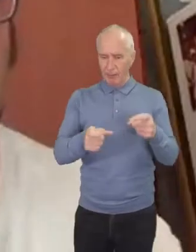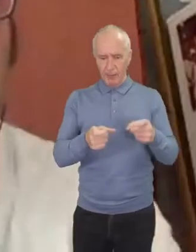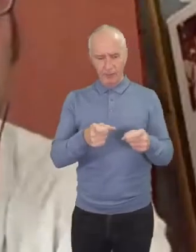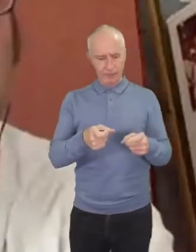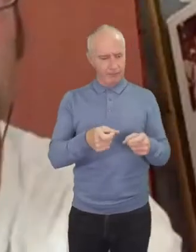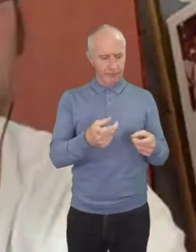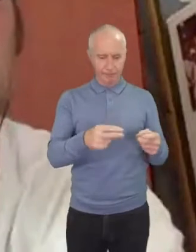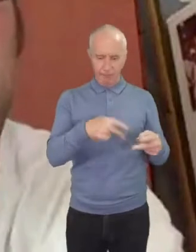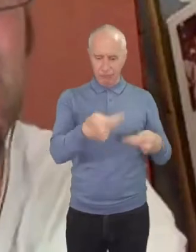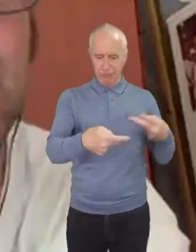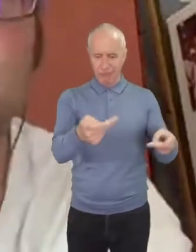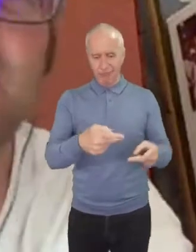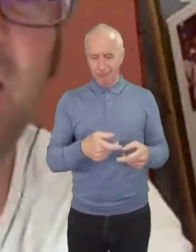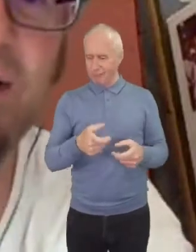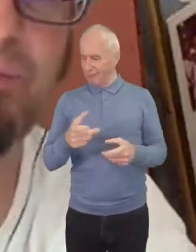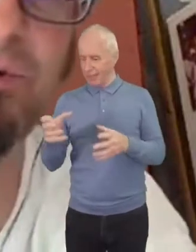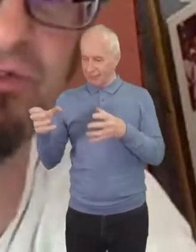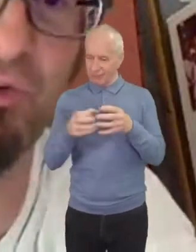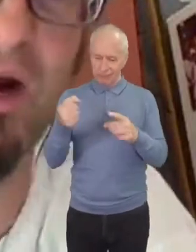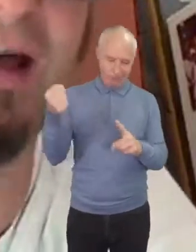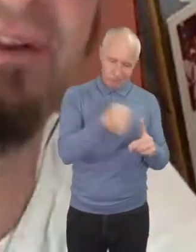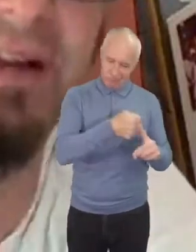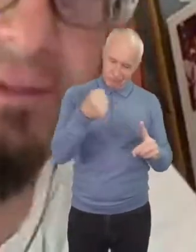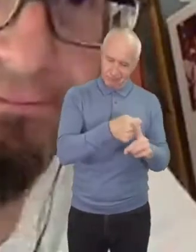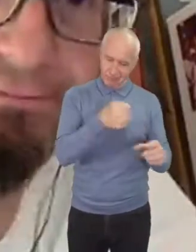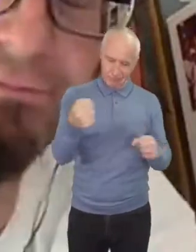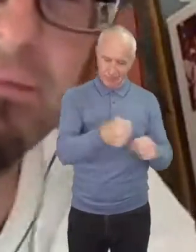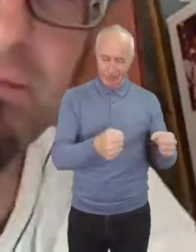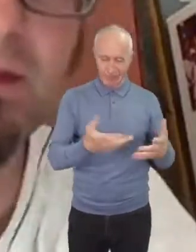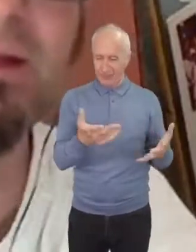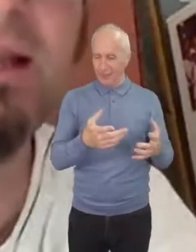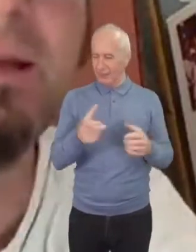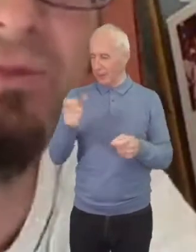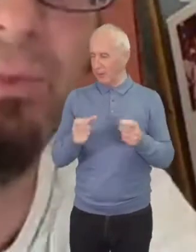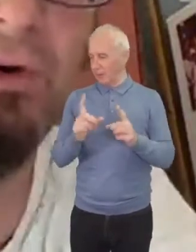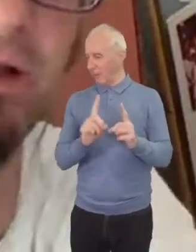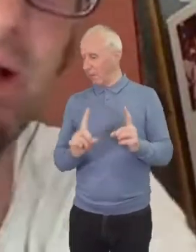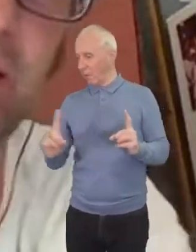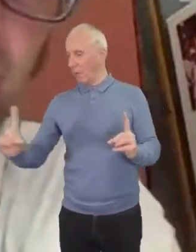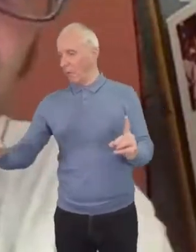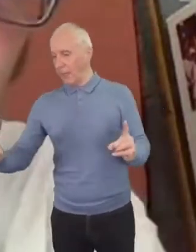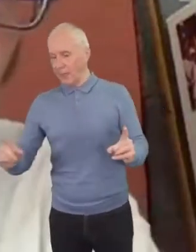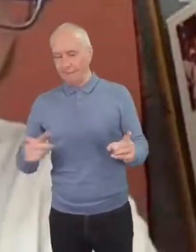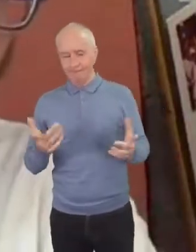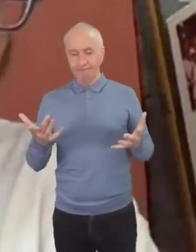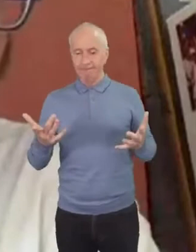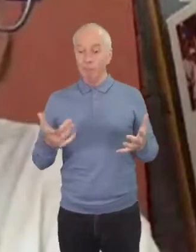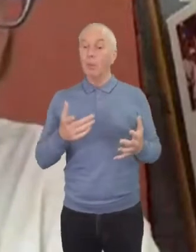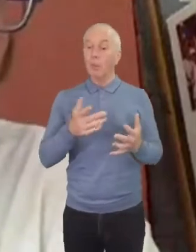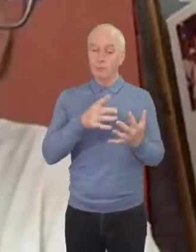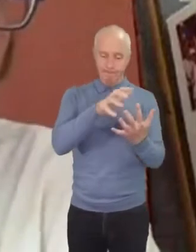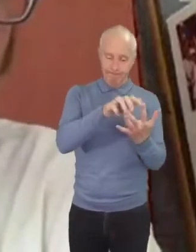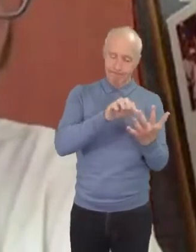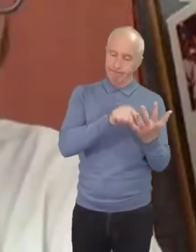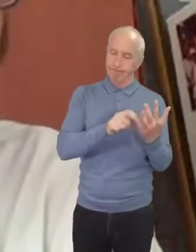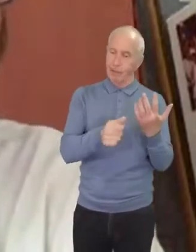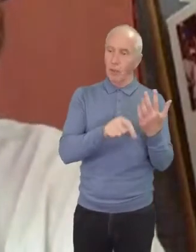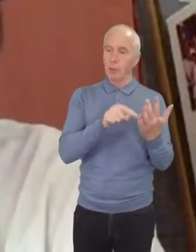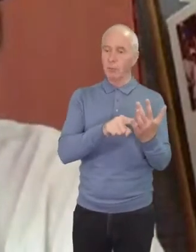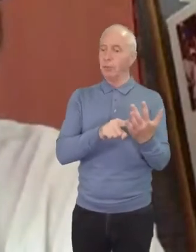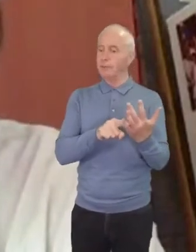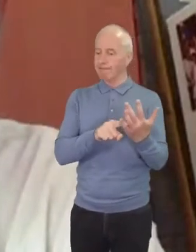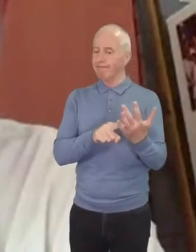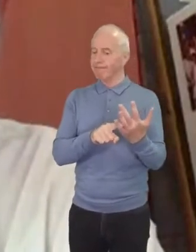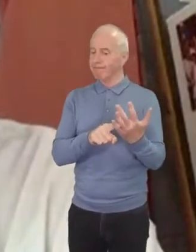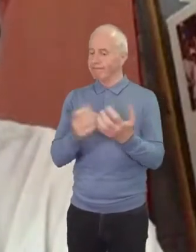places where there's suffering and yet the gospel's gravity keeps pulling us uh into the suffering